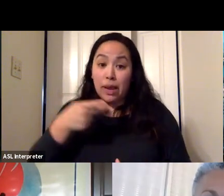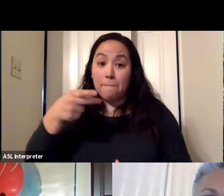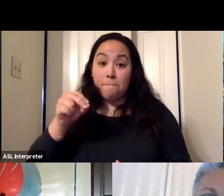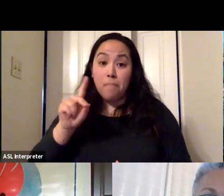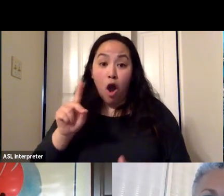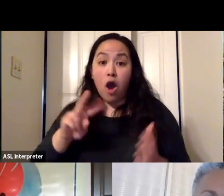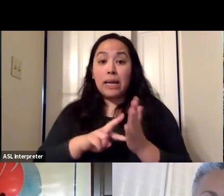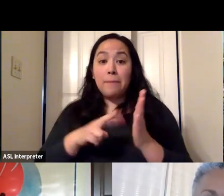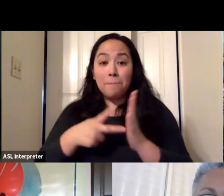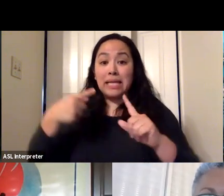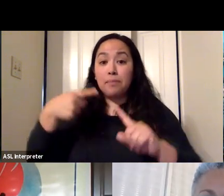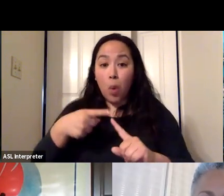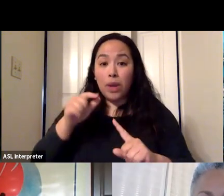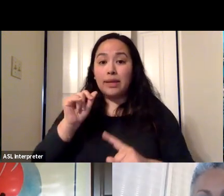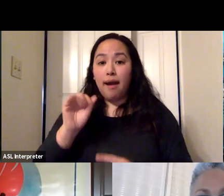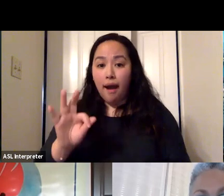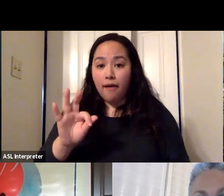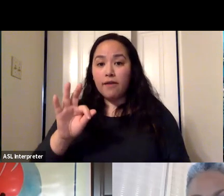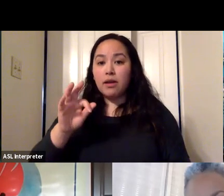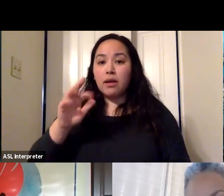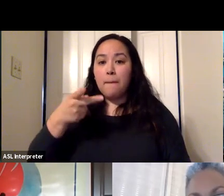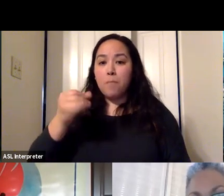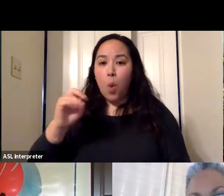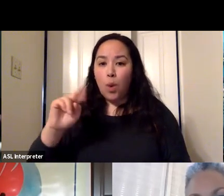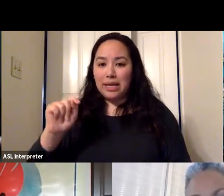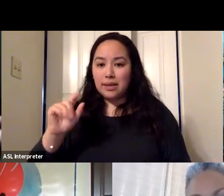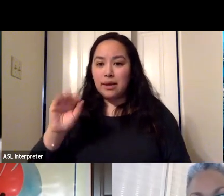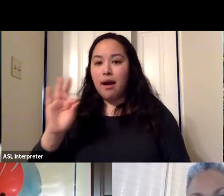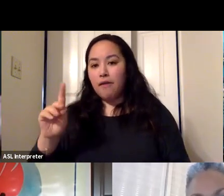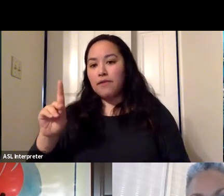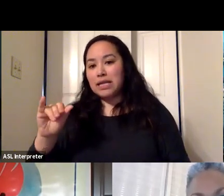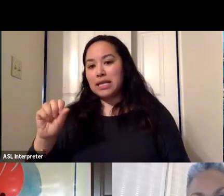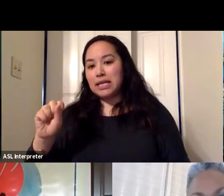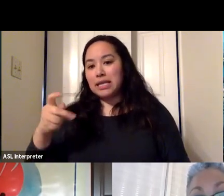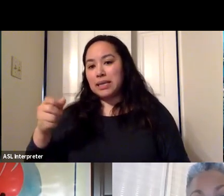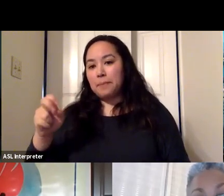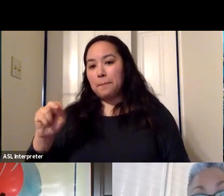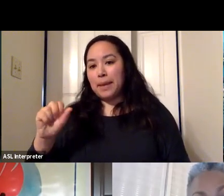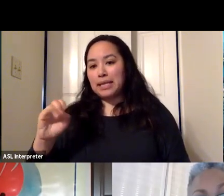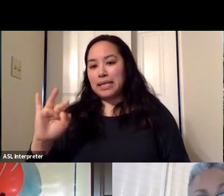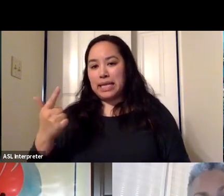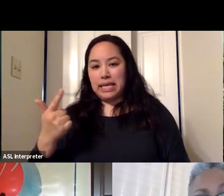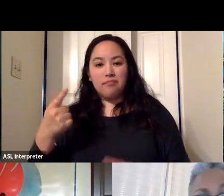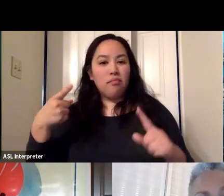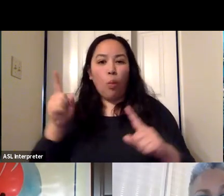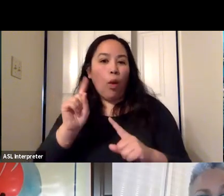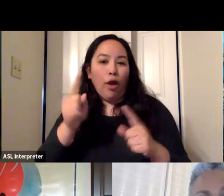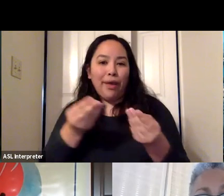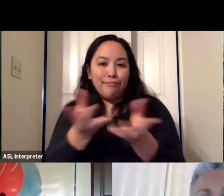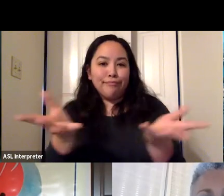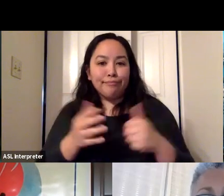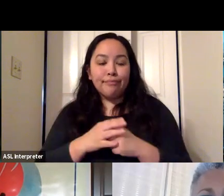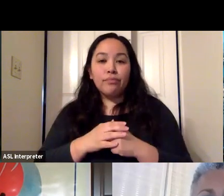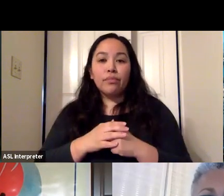point of dispensing. And I know that you had a slide for those the two pods that we have up and running currently,